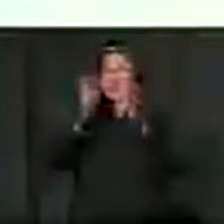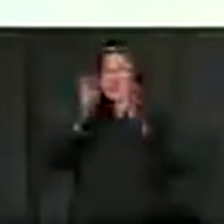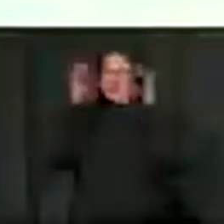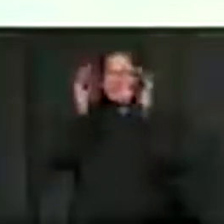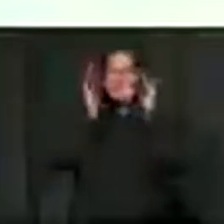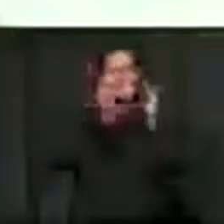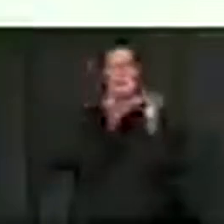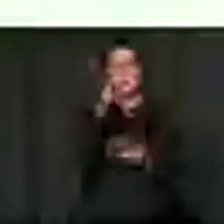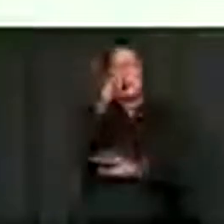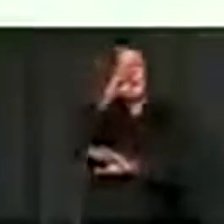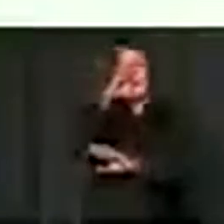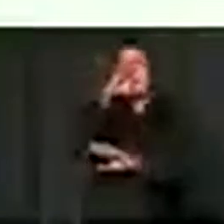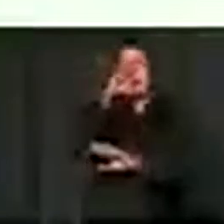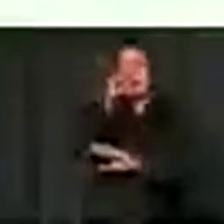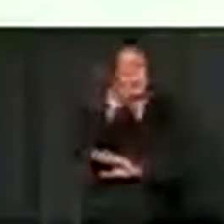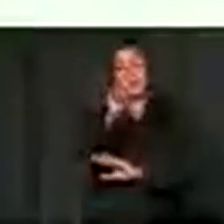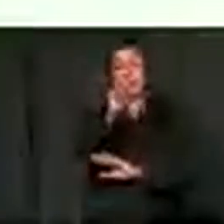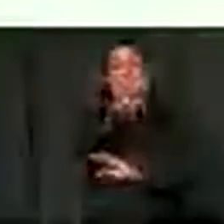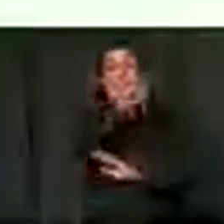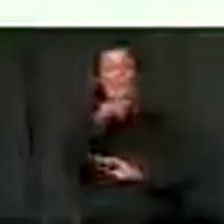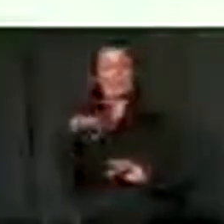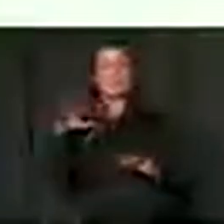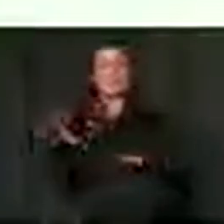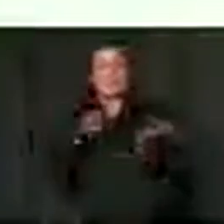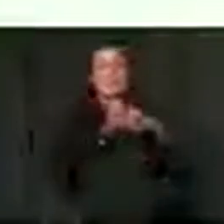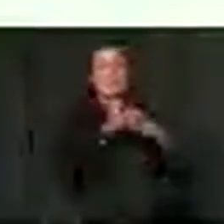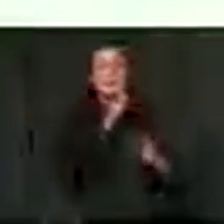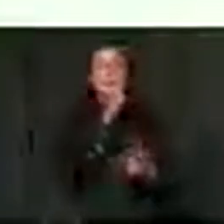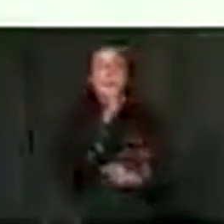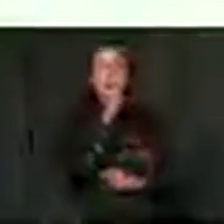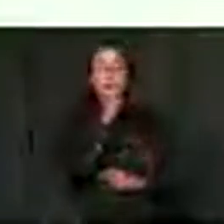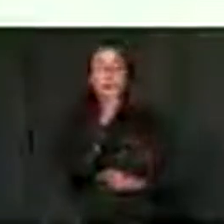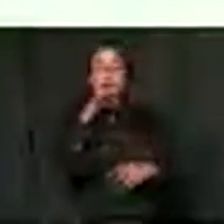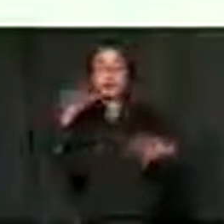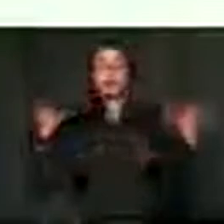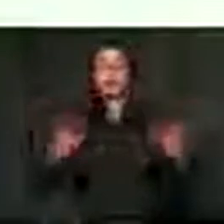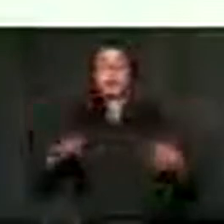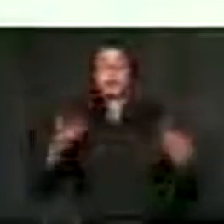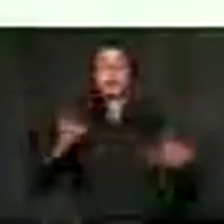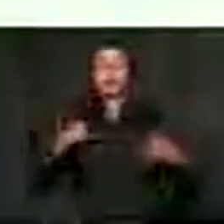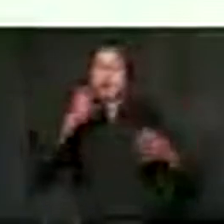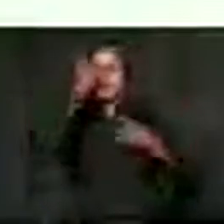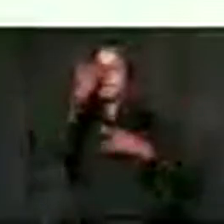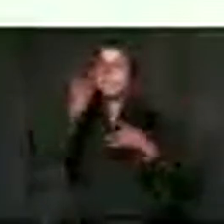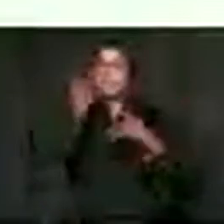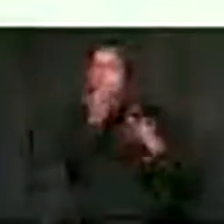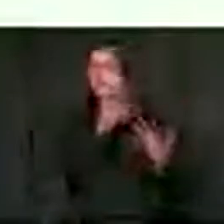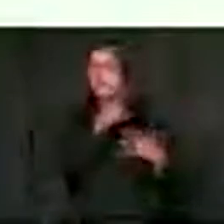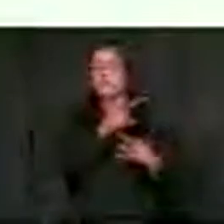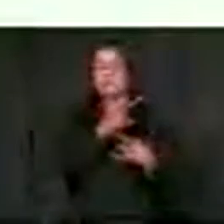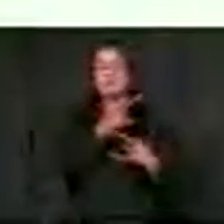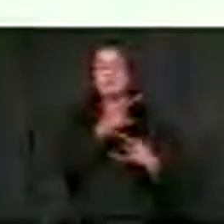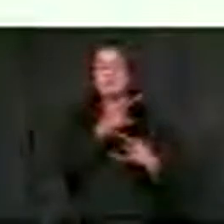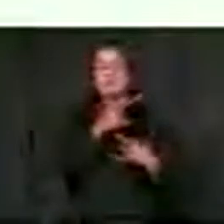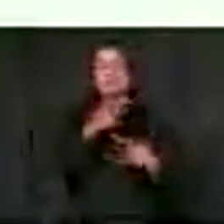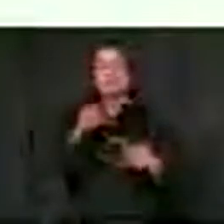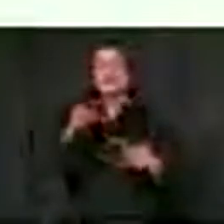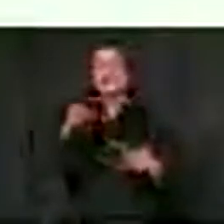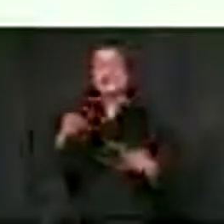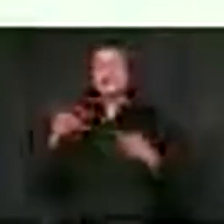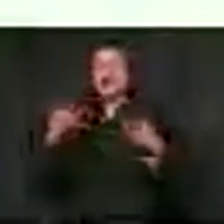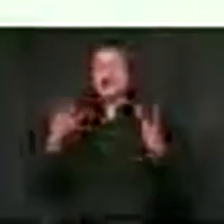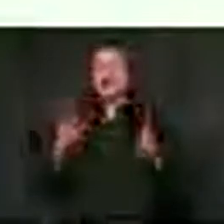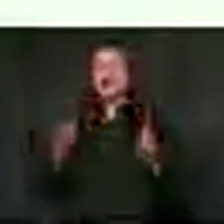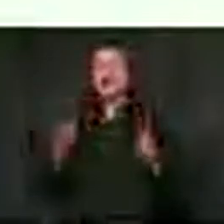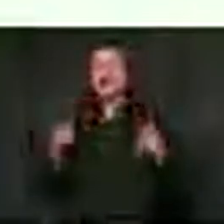focusing on ICTs and connectivity in government this morning. And I did say that we have, I didn't even say how it was, I said we have